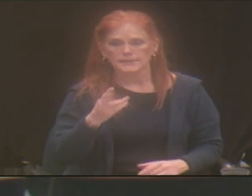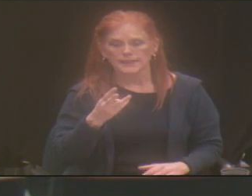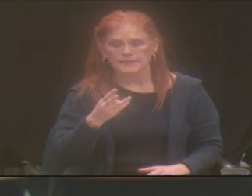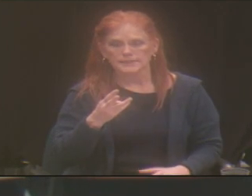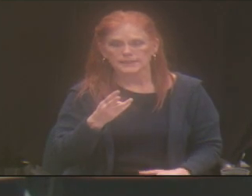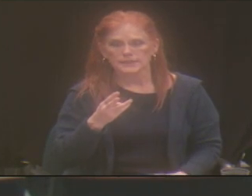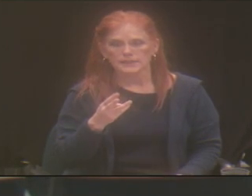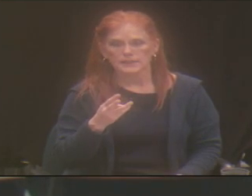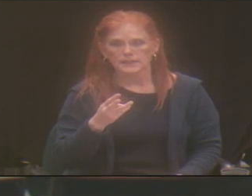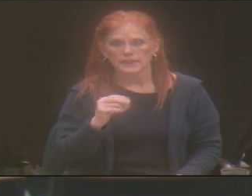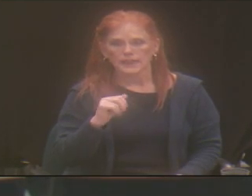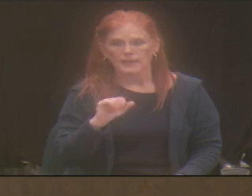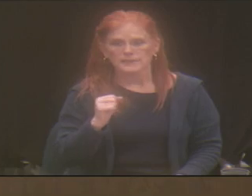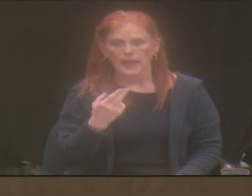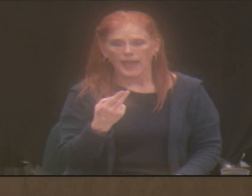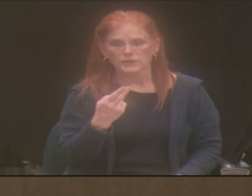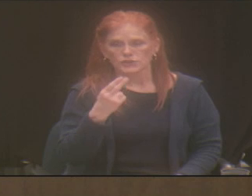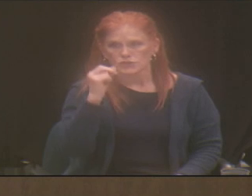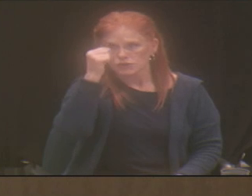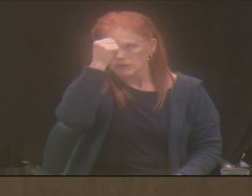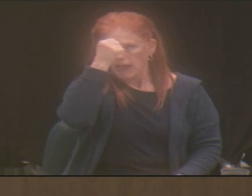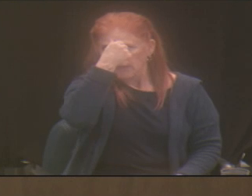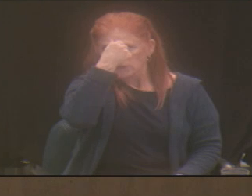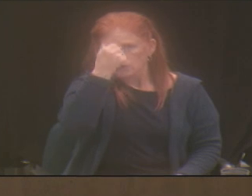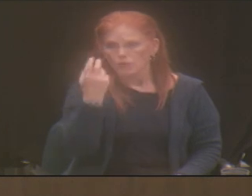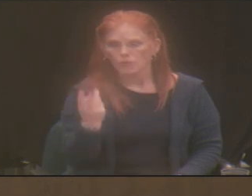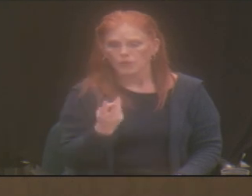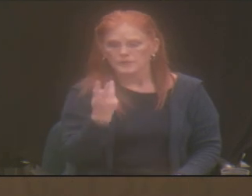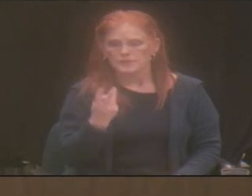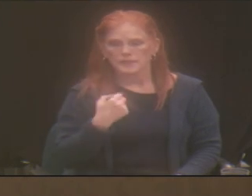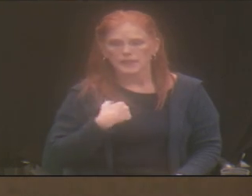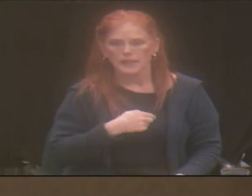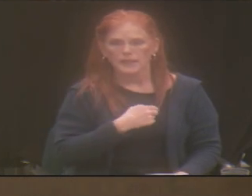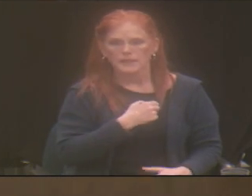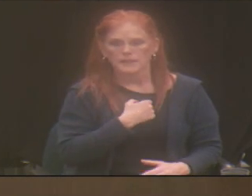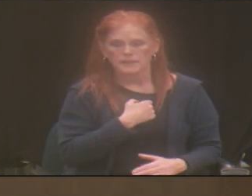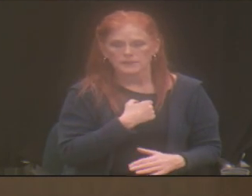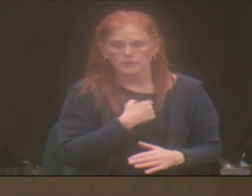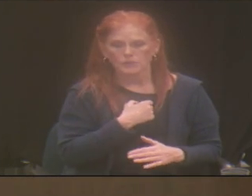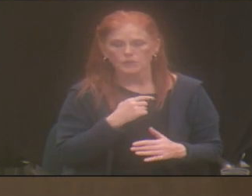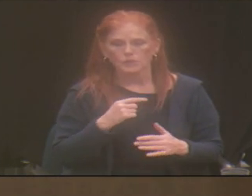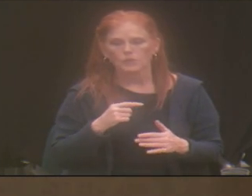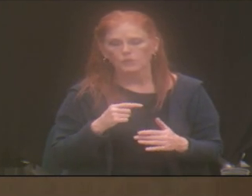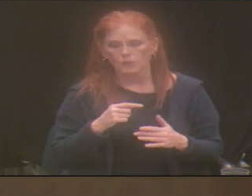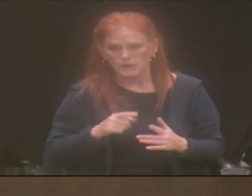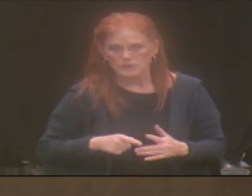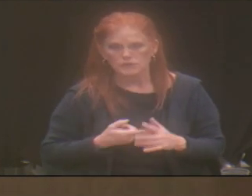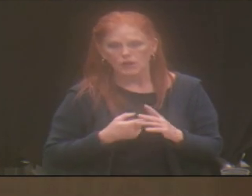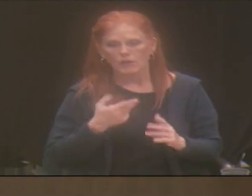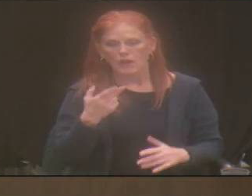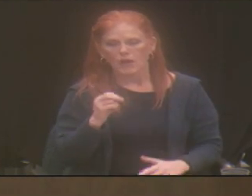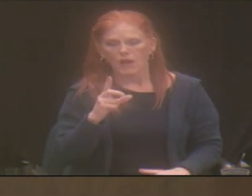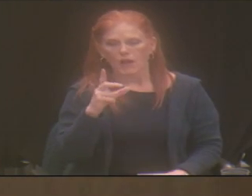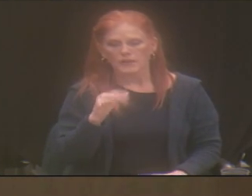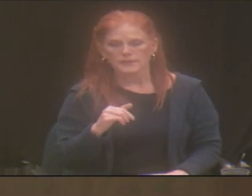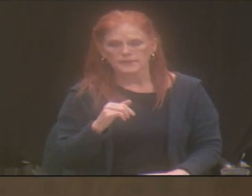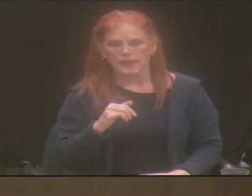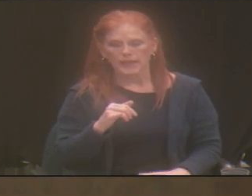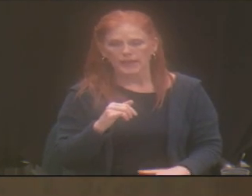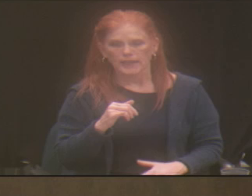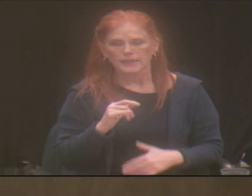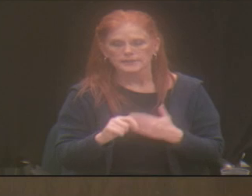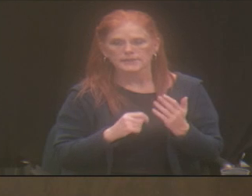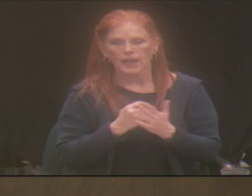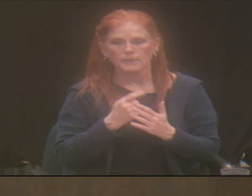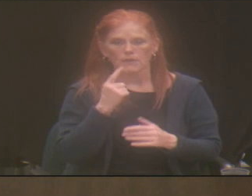is Ash Wednesday as we enter into a holiday time for religious faith-based